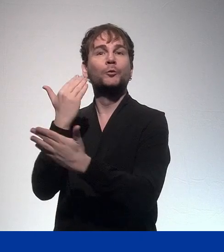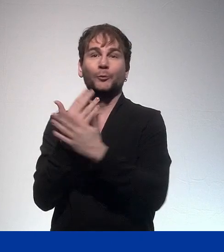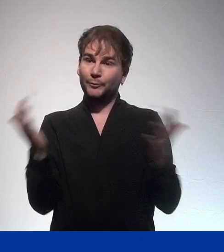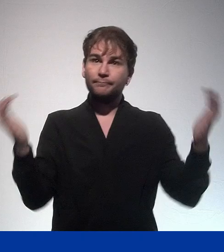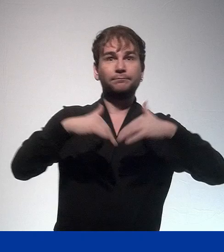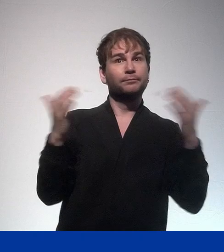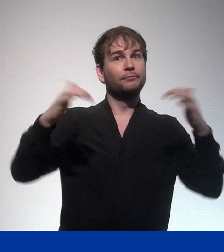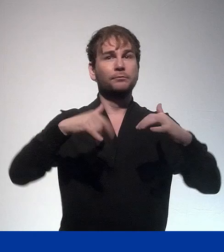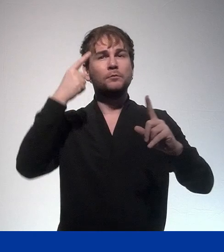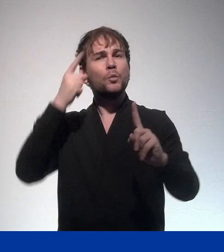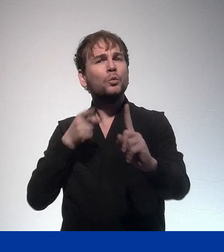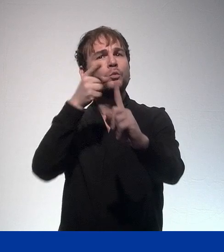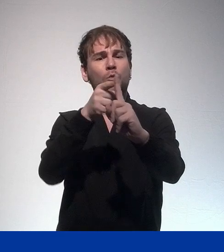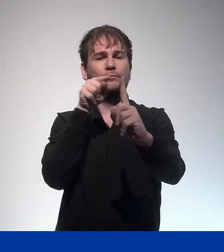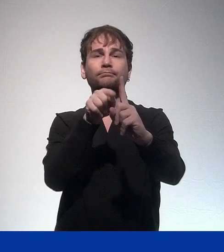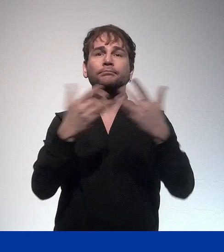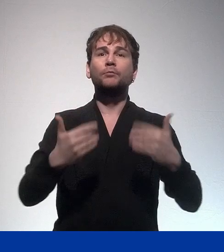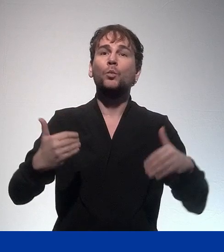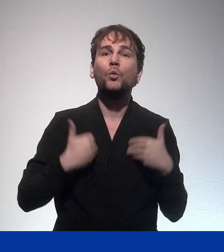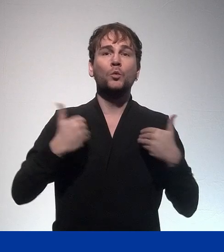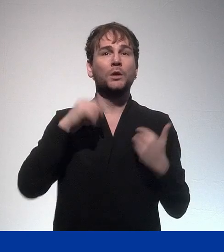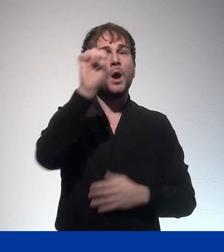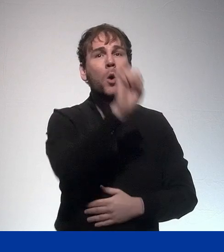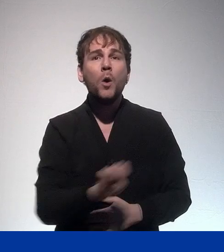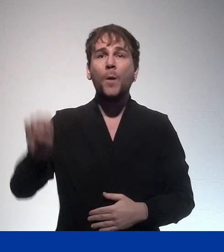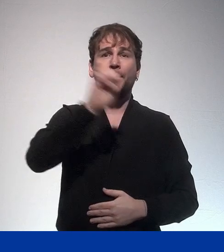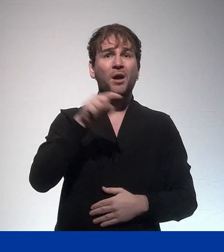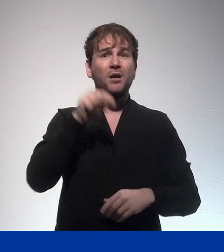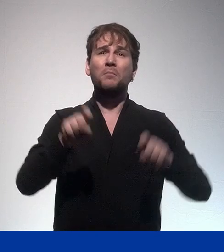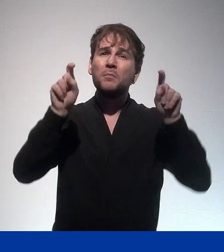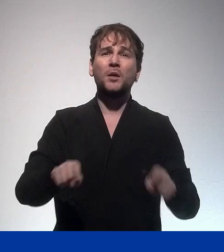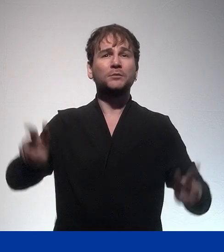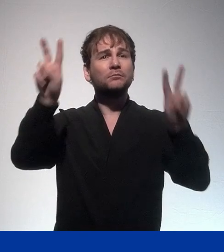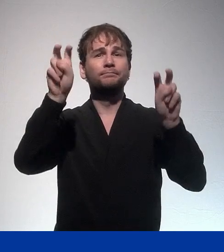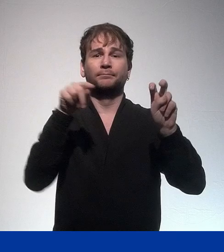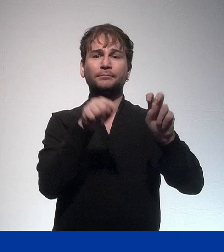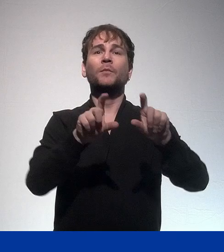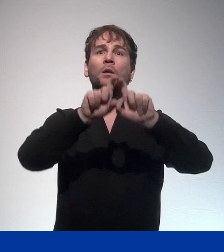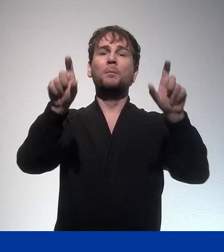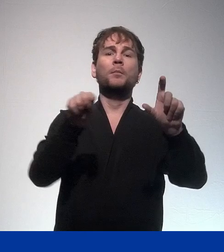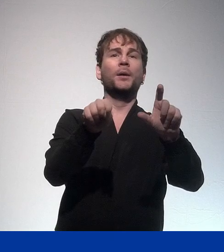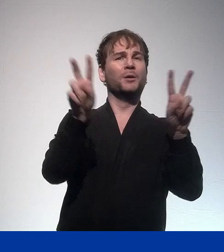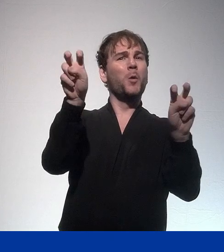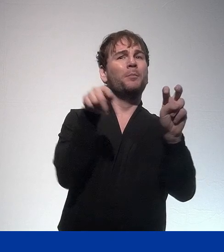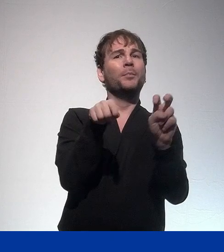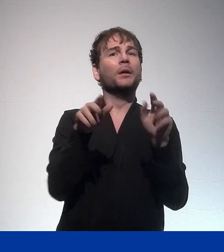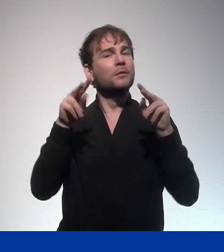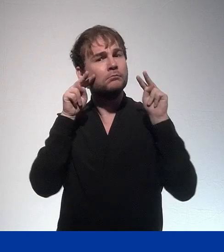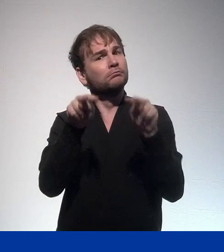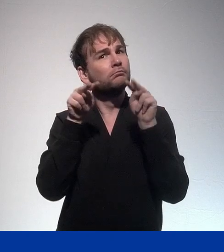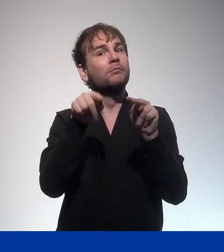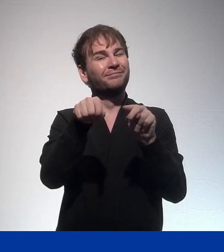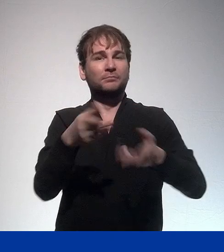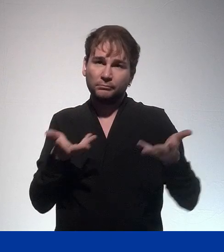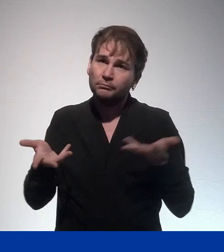firmly and high up on the youth policy agenda. This is a very broad based subject. And